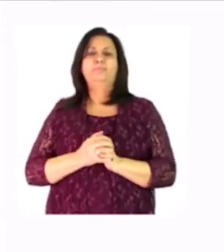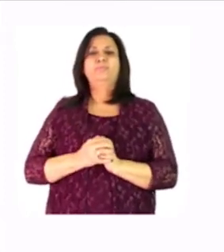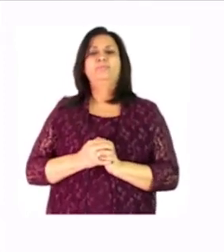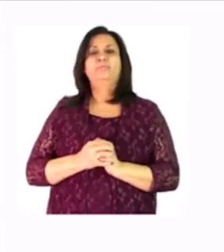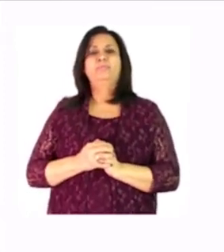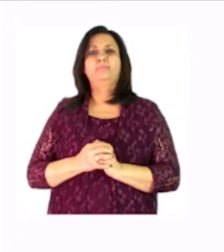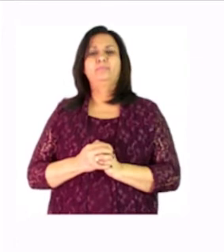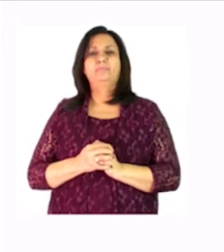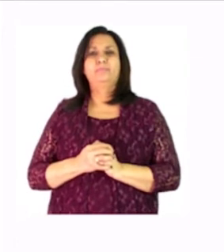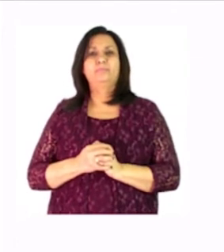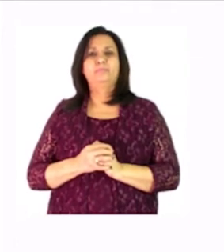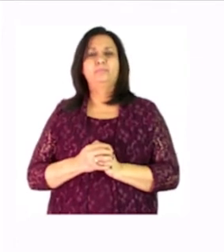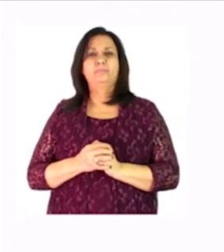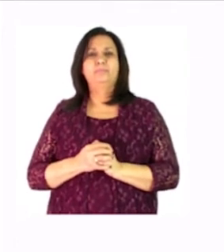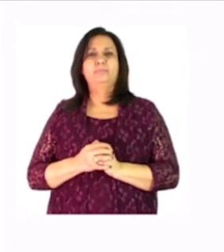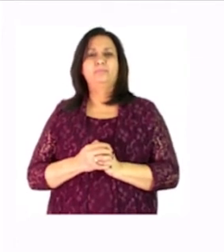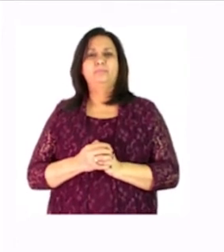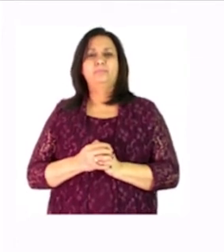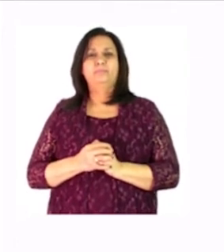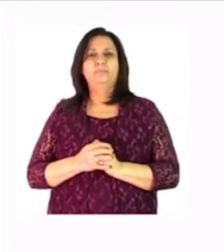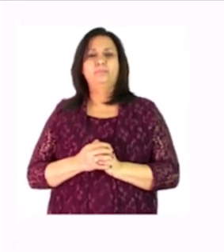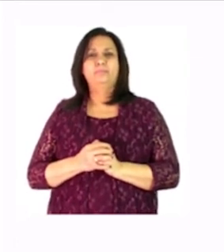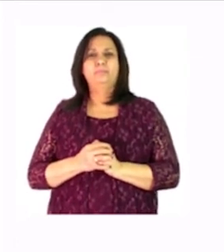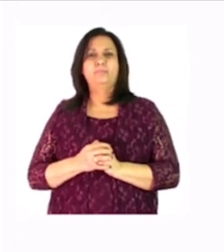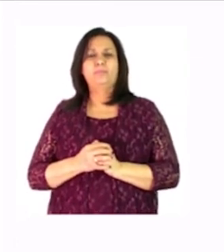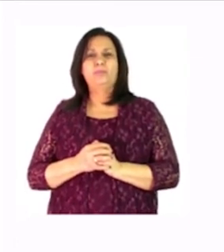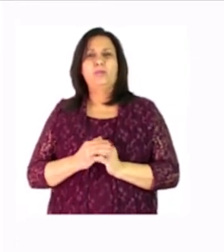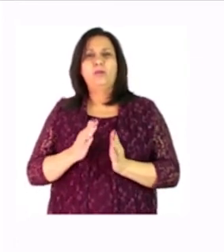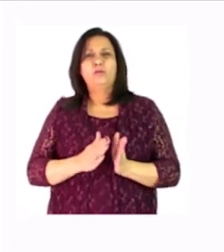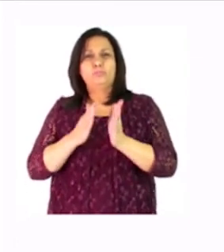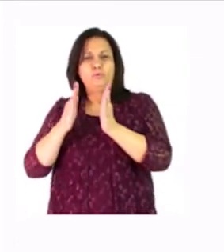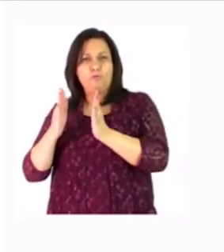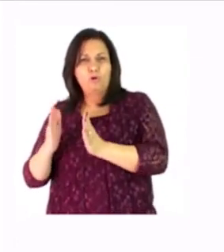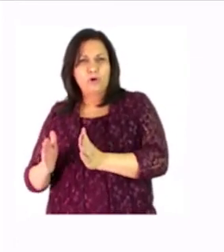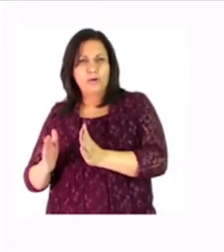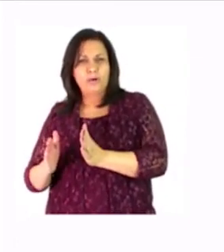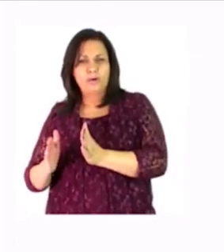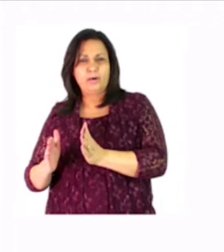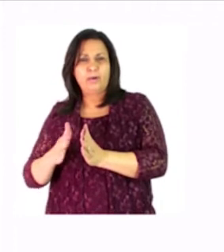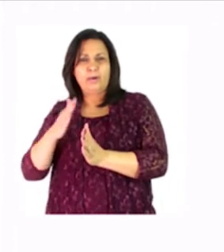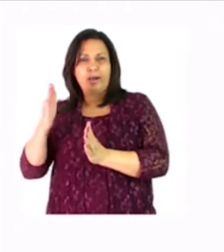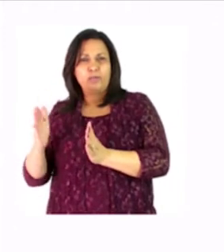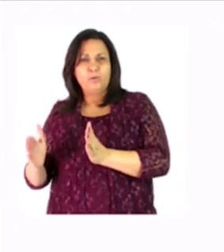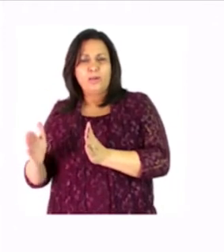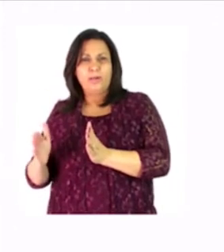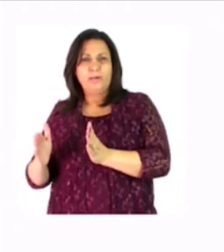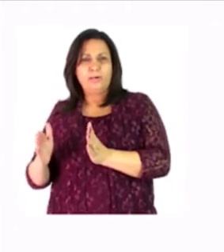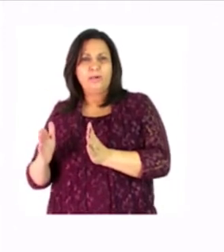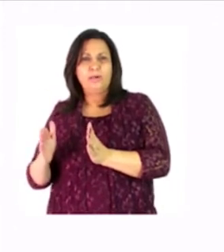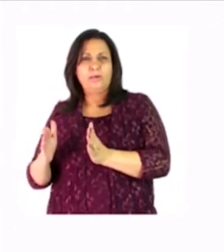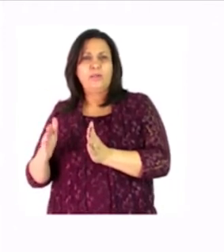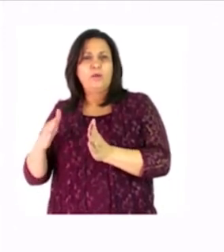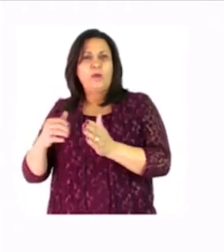two that is our number two that happens let's move on to the next after mixing everything